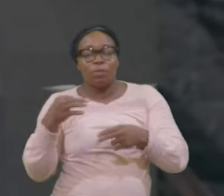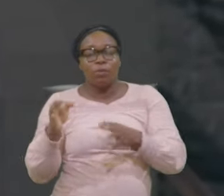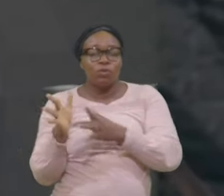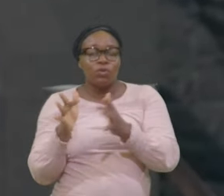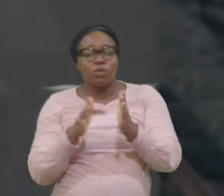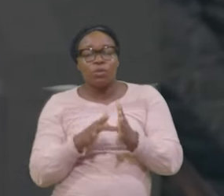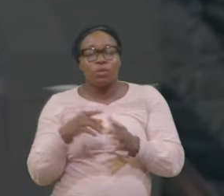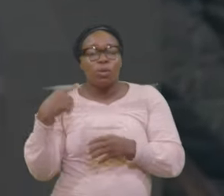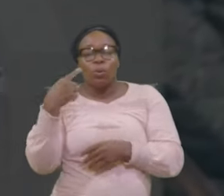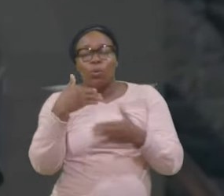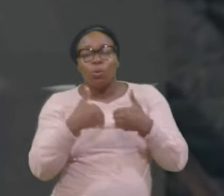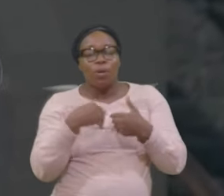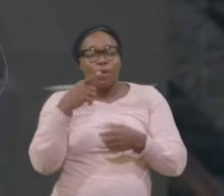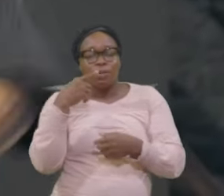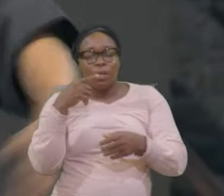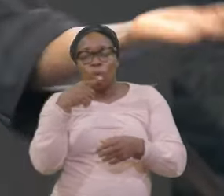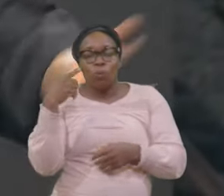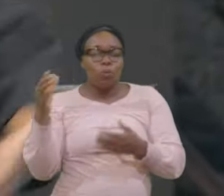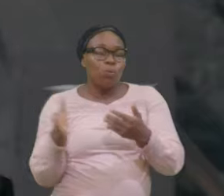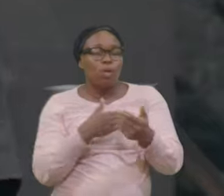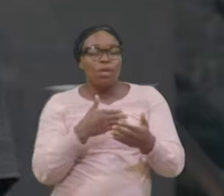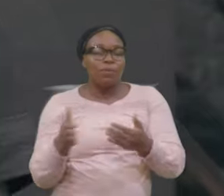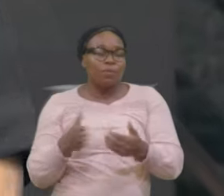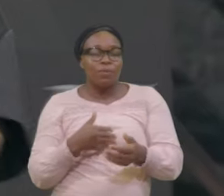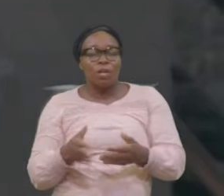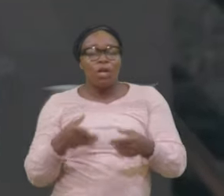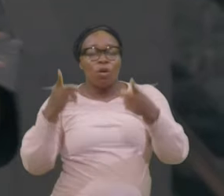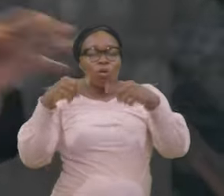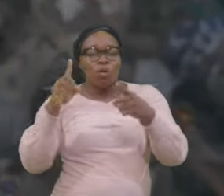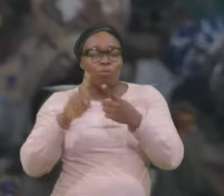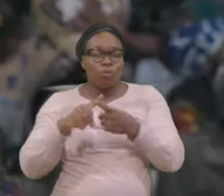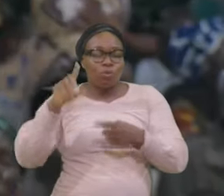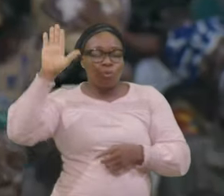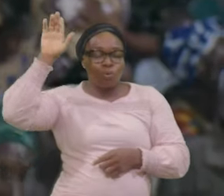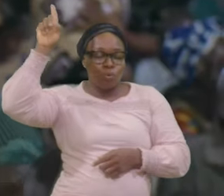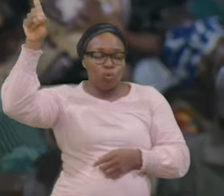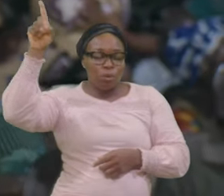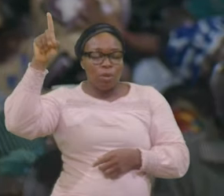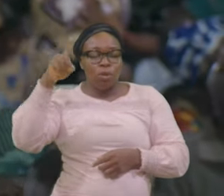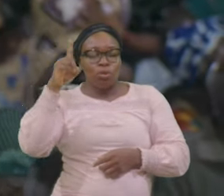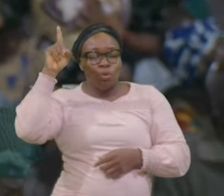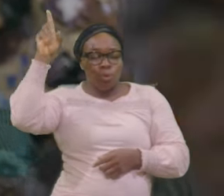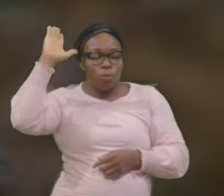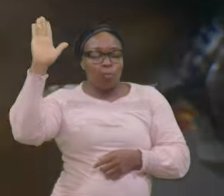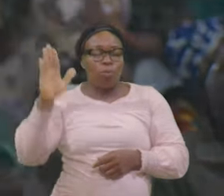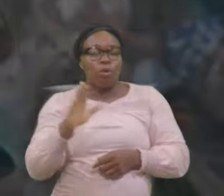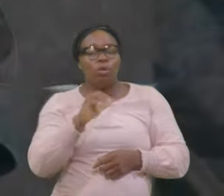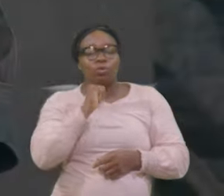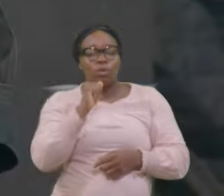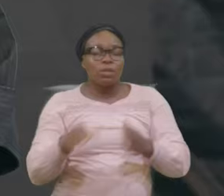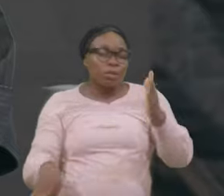Said Whosoever Comes to Him Willing No wise Cast out